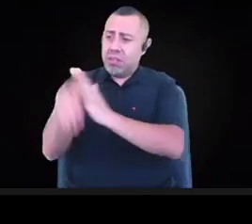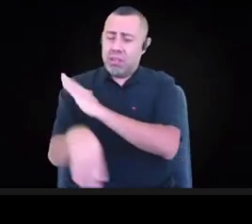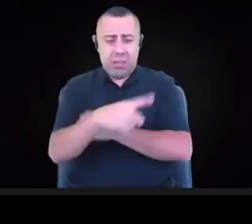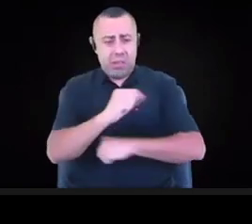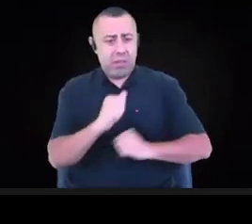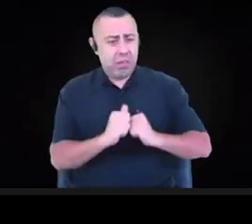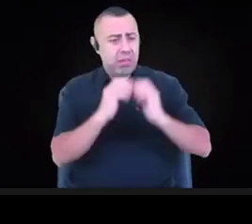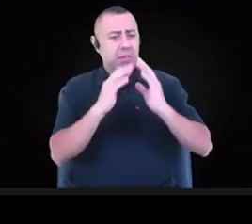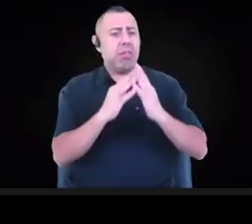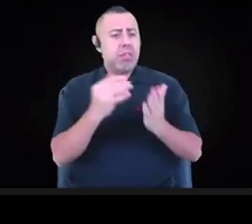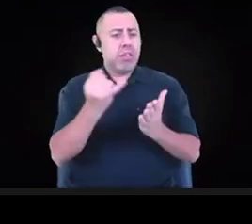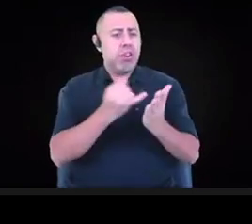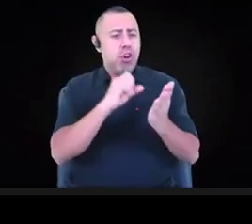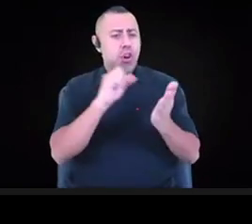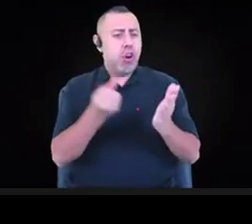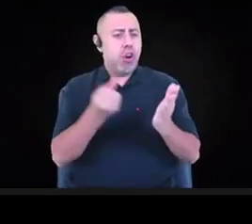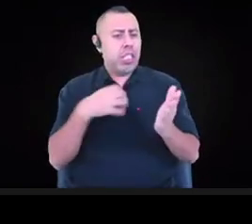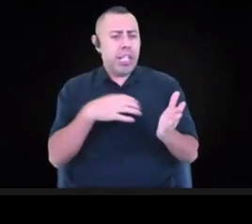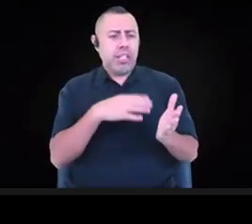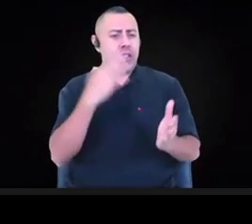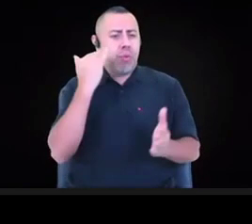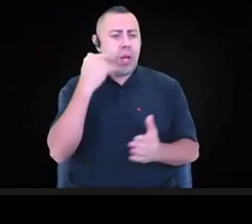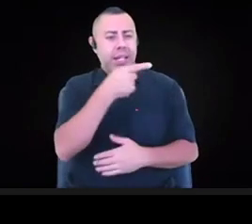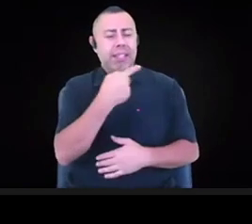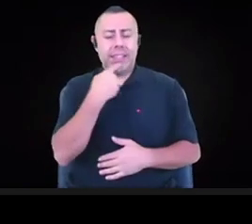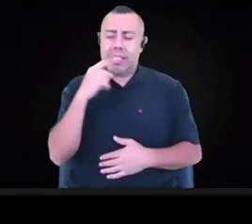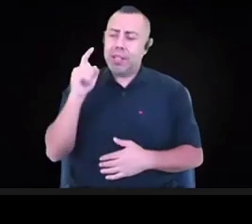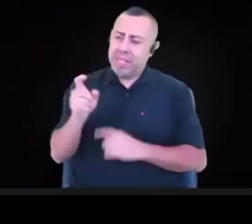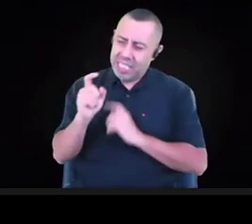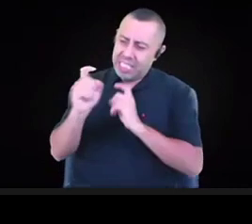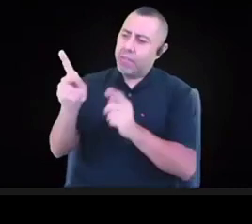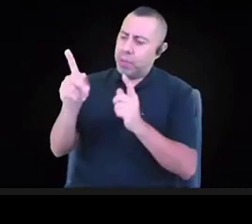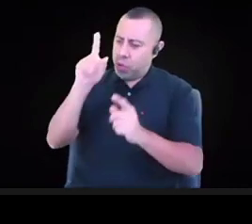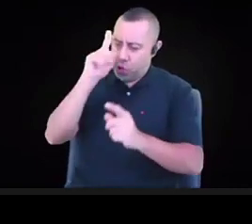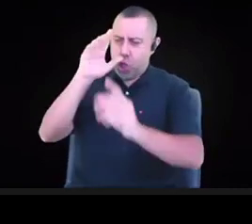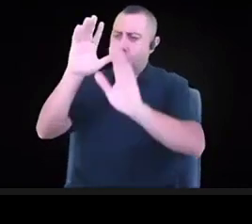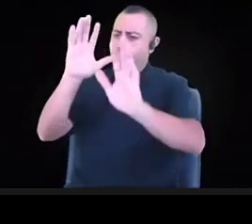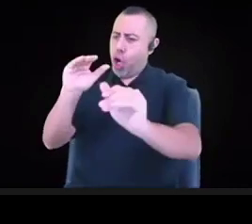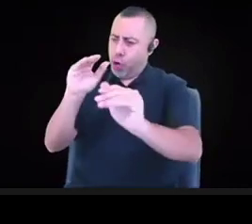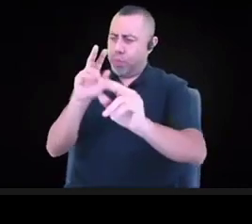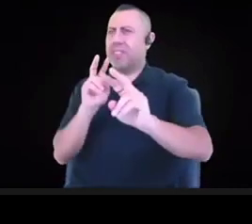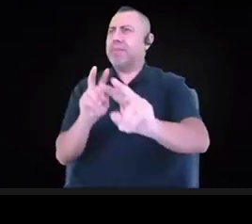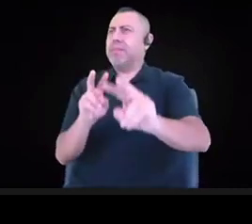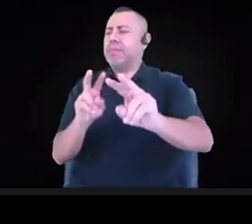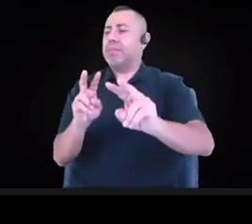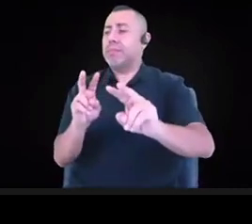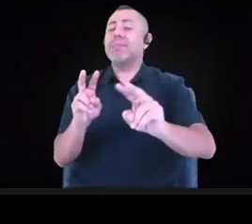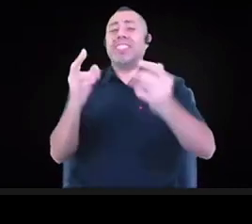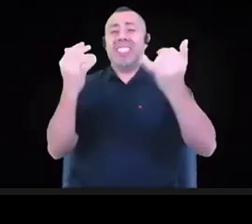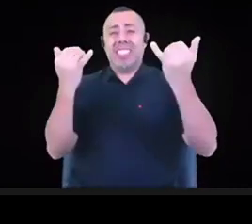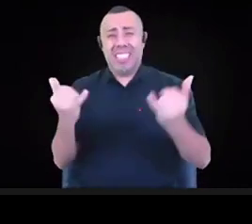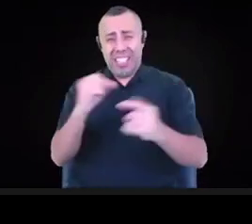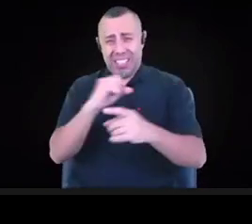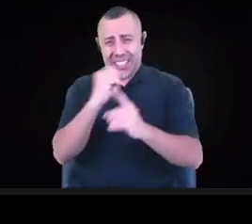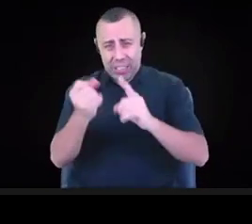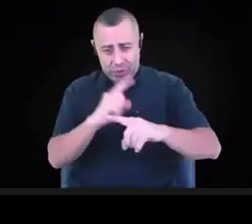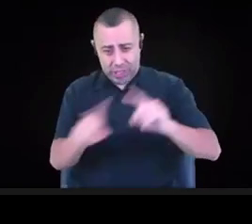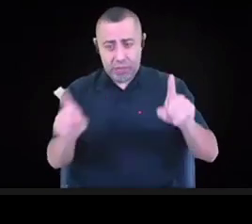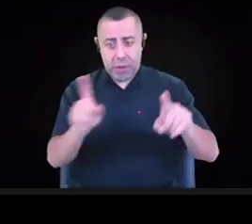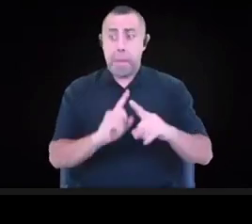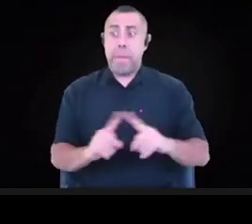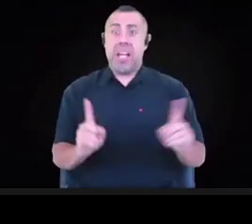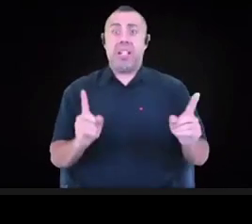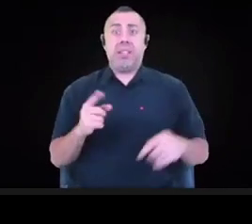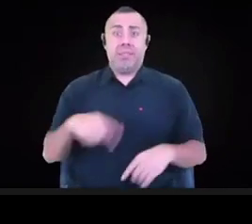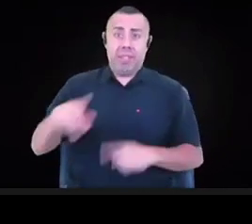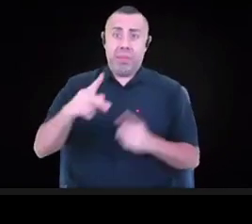hope. And though the context and the time is different, I think the need for hope and imagination is probably more urgent now than it's ever been